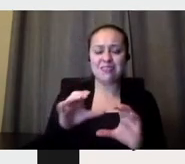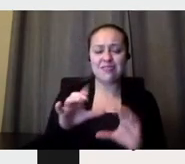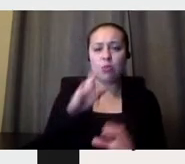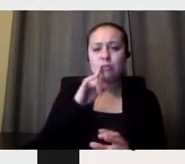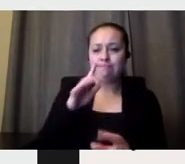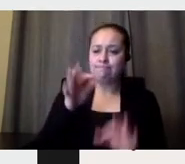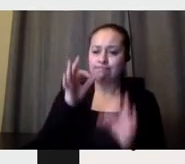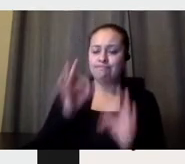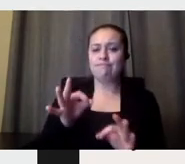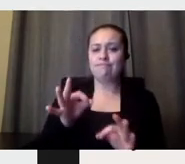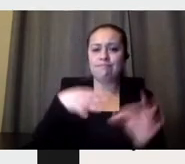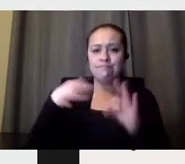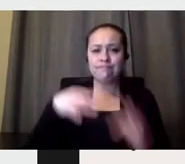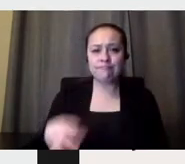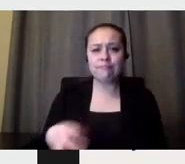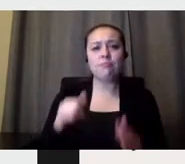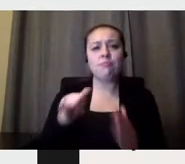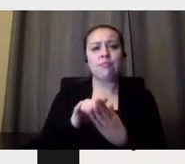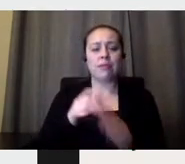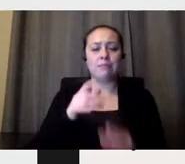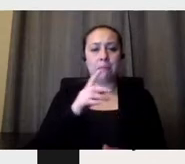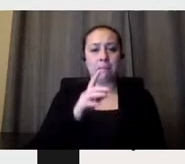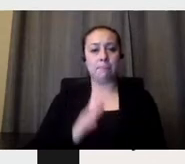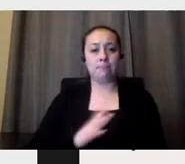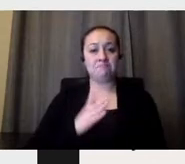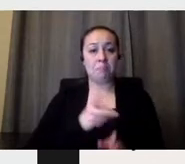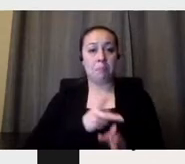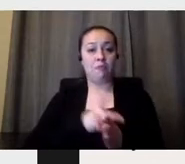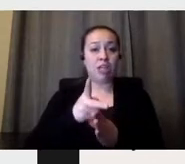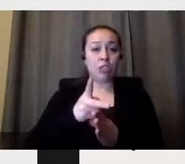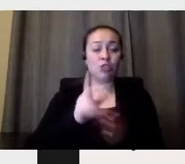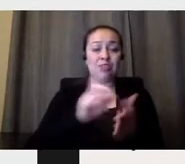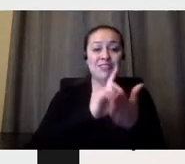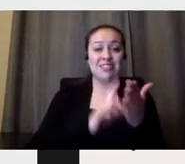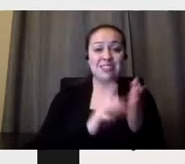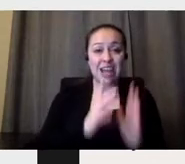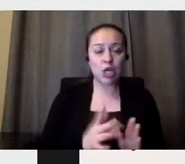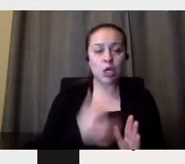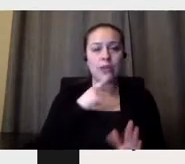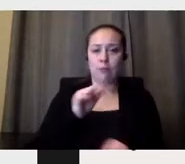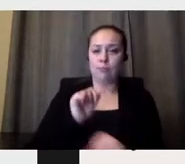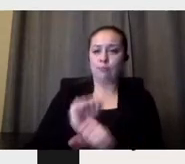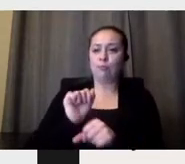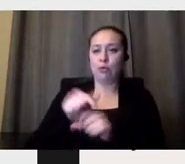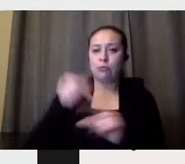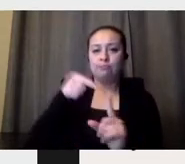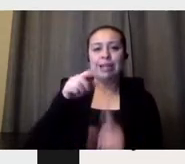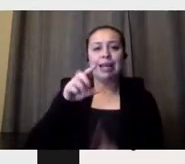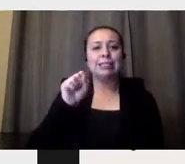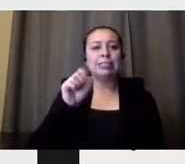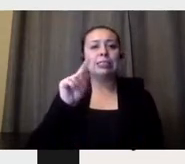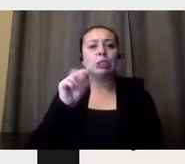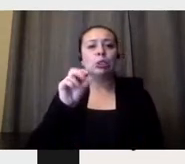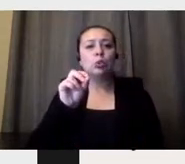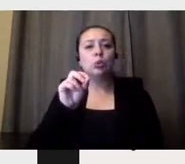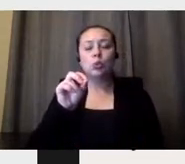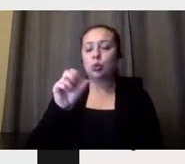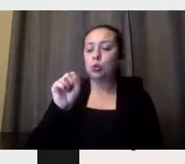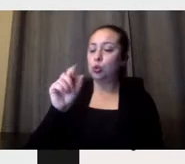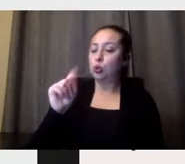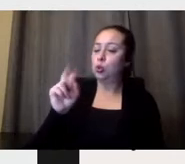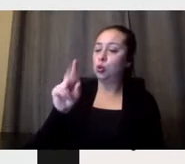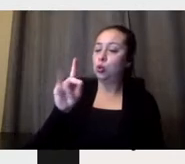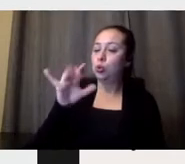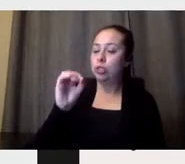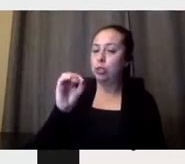designer, the professional designer that works at a studio. When they started, they were alone.